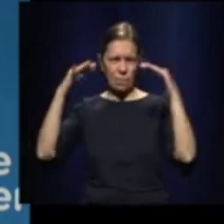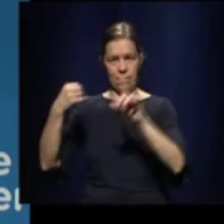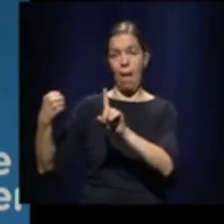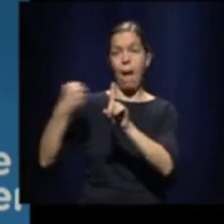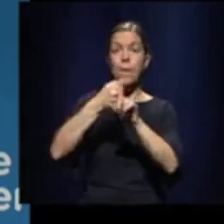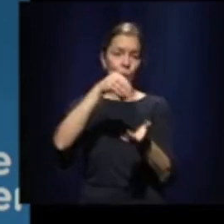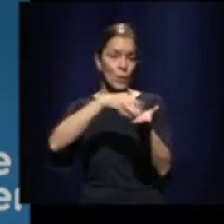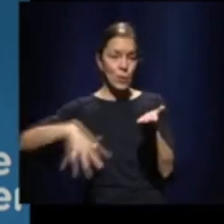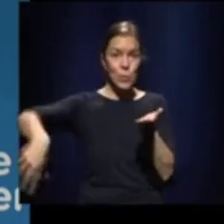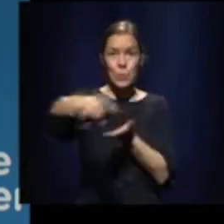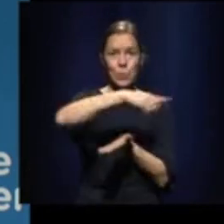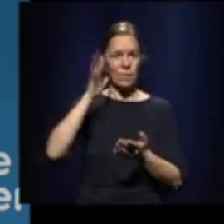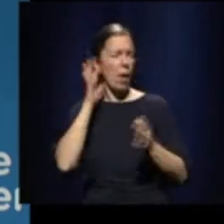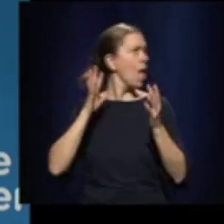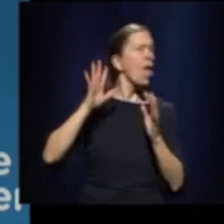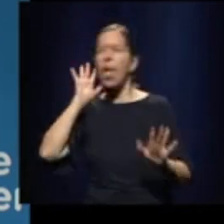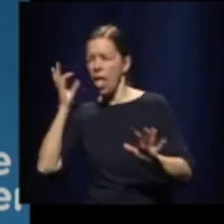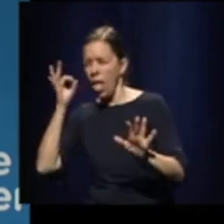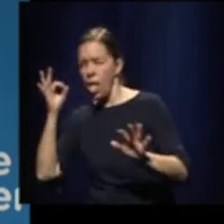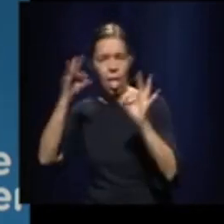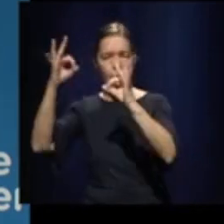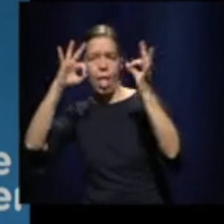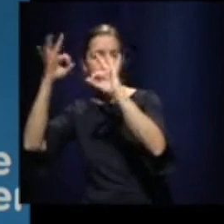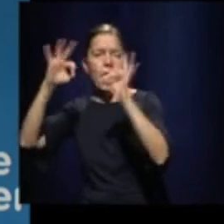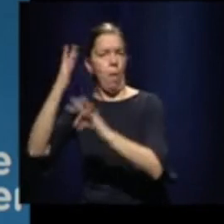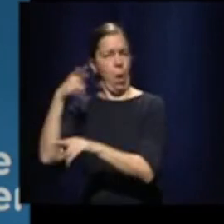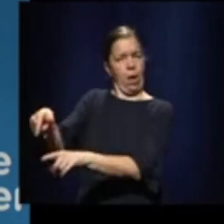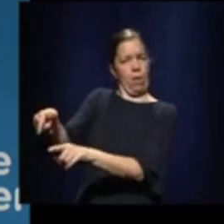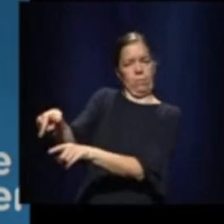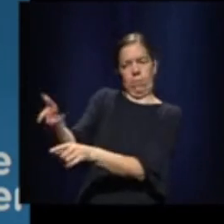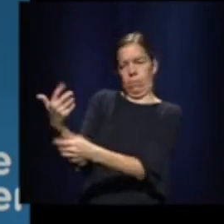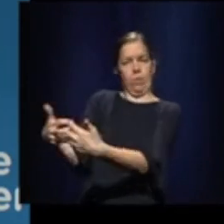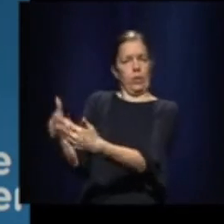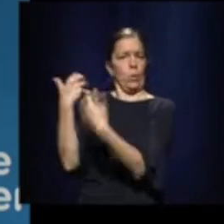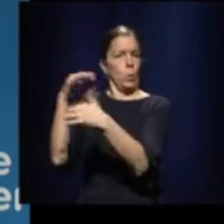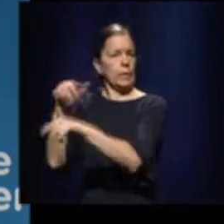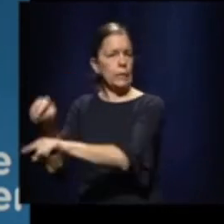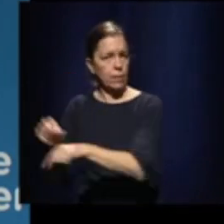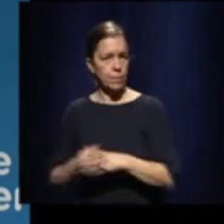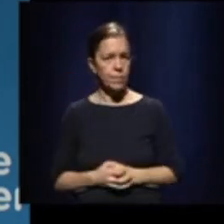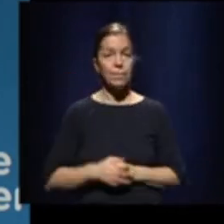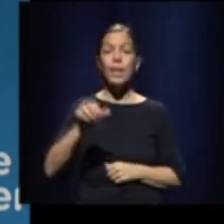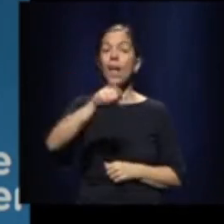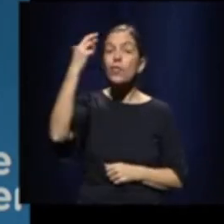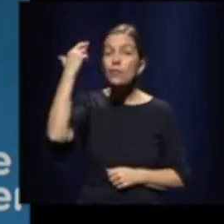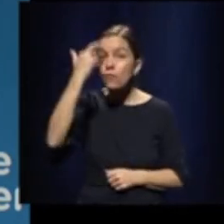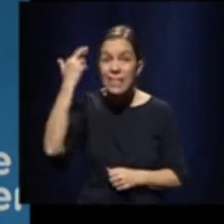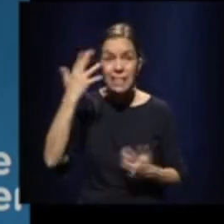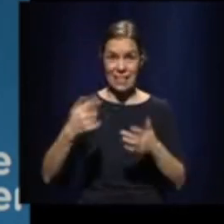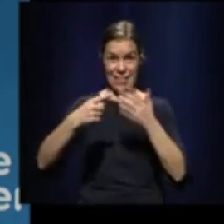concentration of people. And the last one is really that it could create a false security